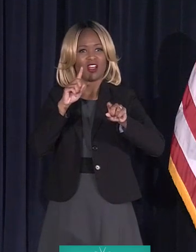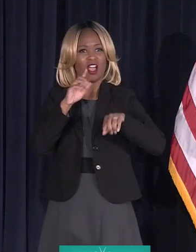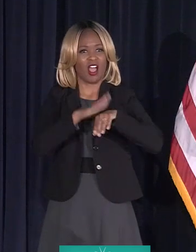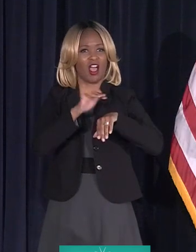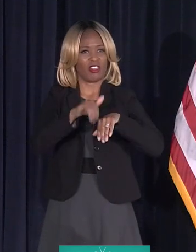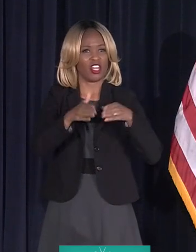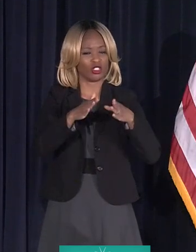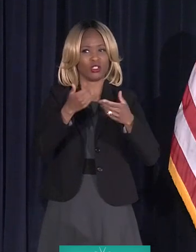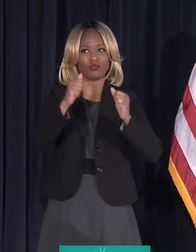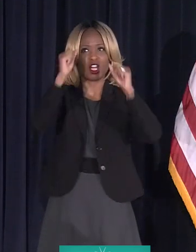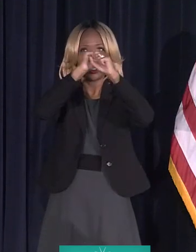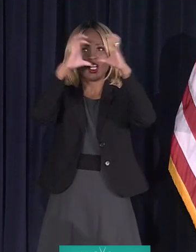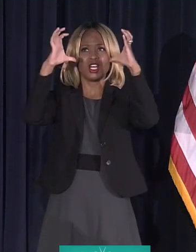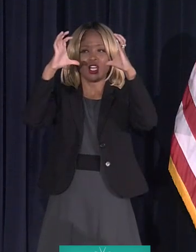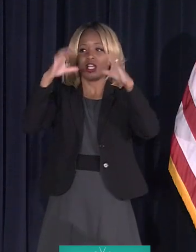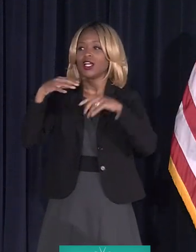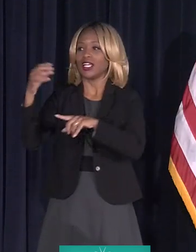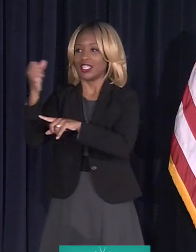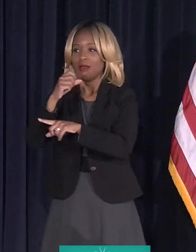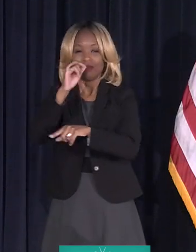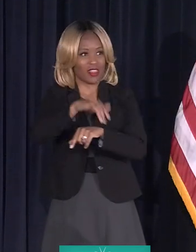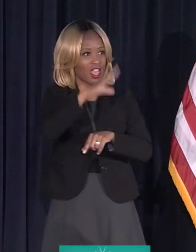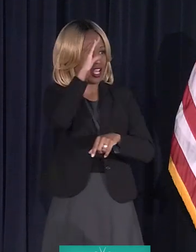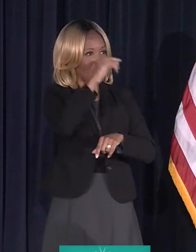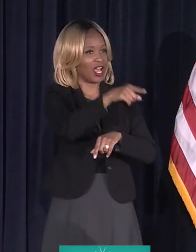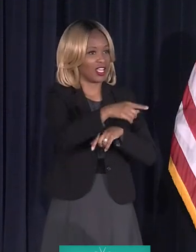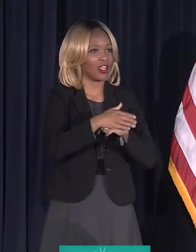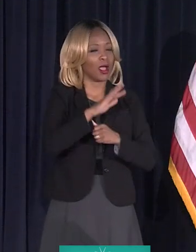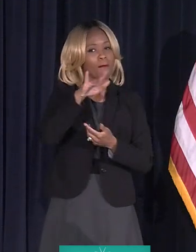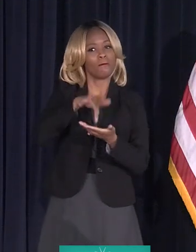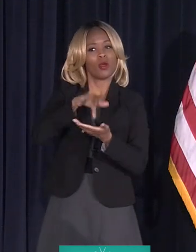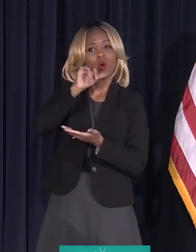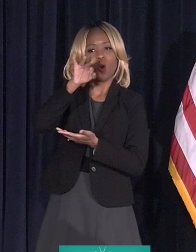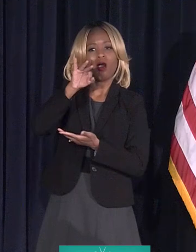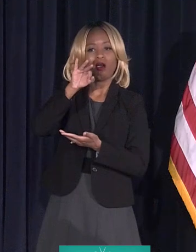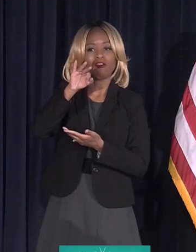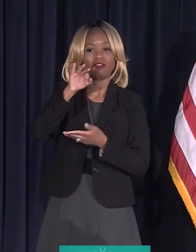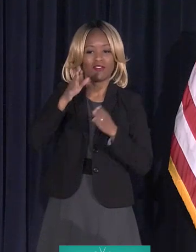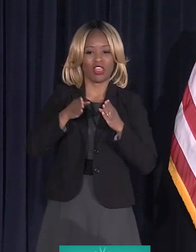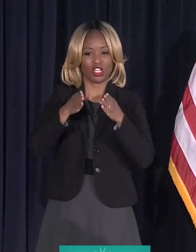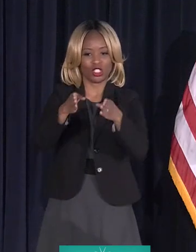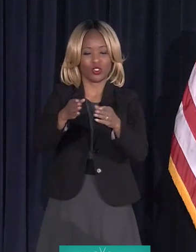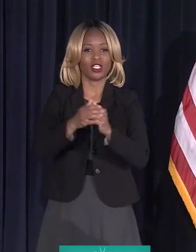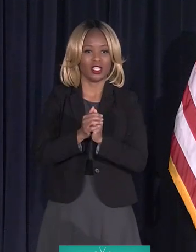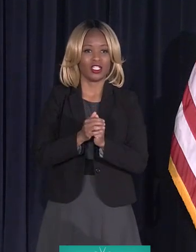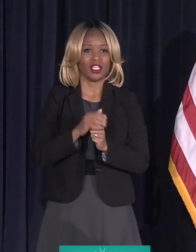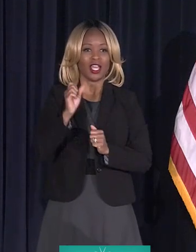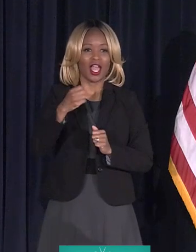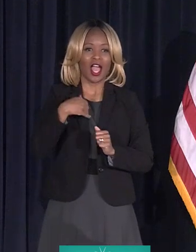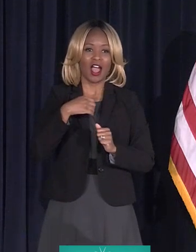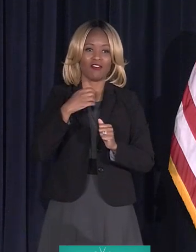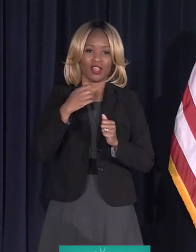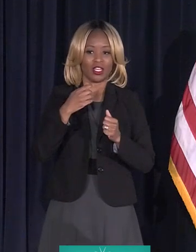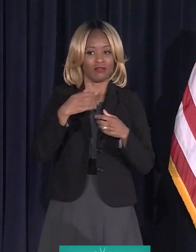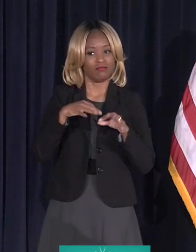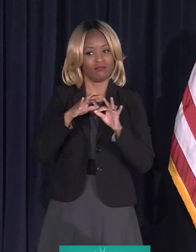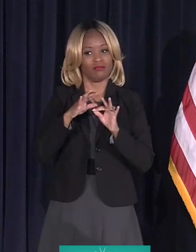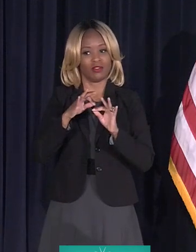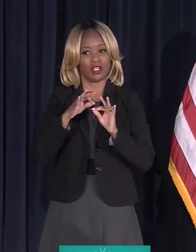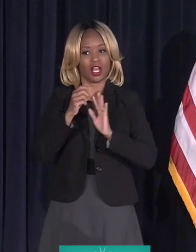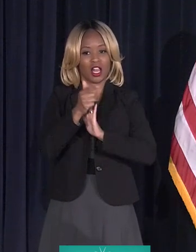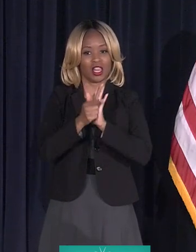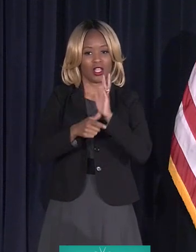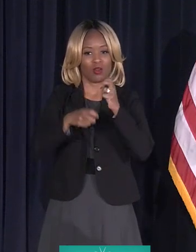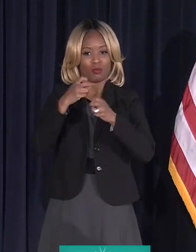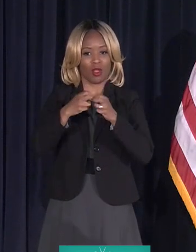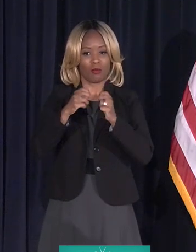visualize which house. It is the guy that's been in Right in the middle of the block. Yeah, yeah. No, we got a significant legal problem with him and his ability